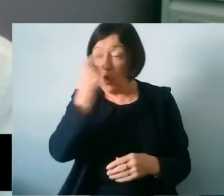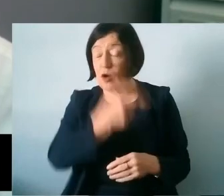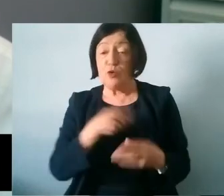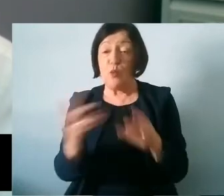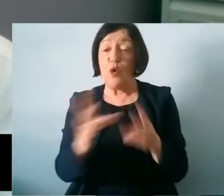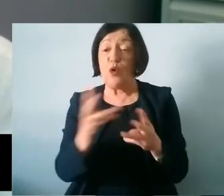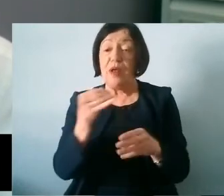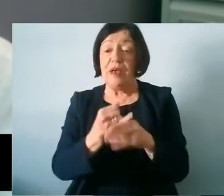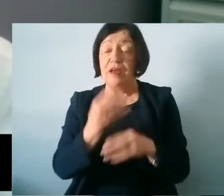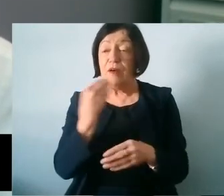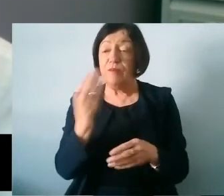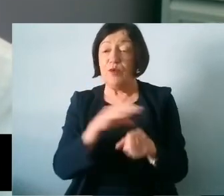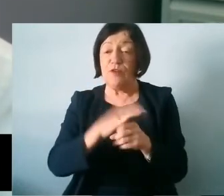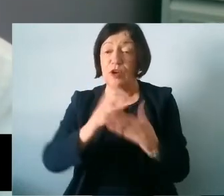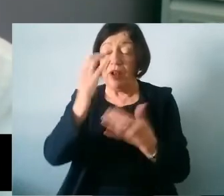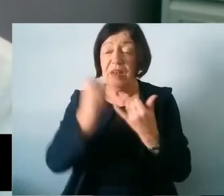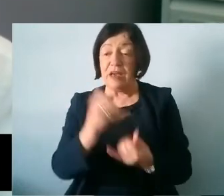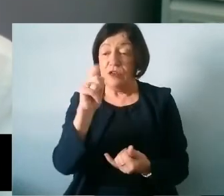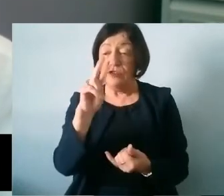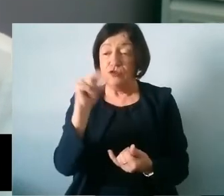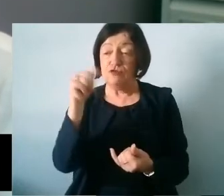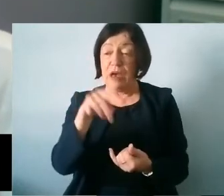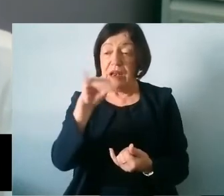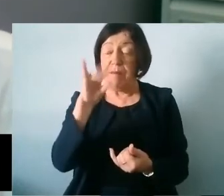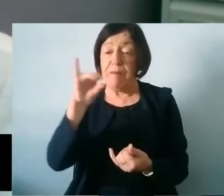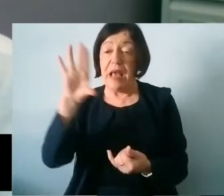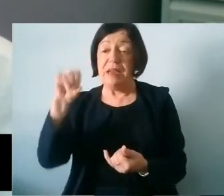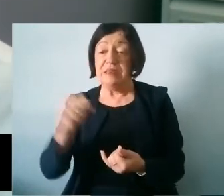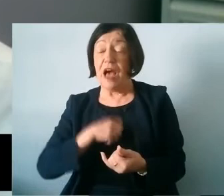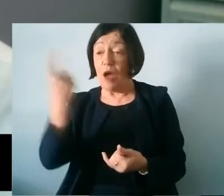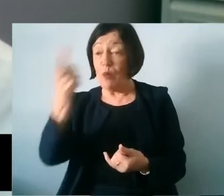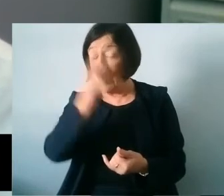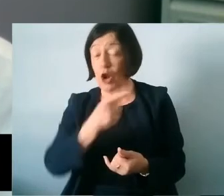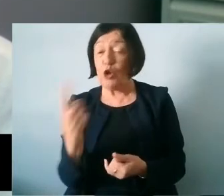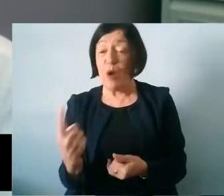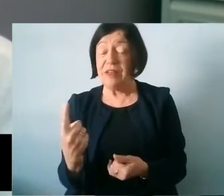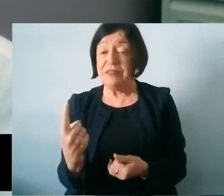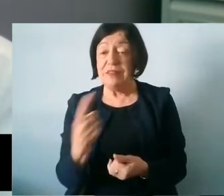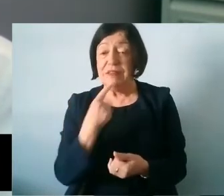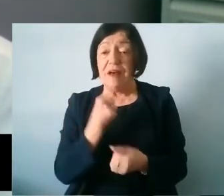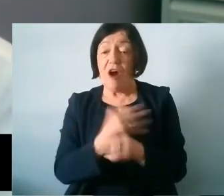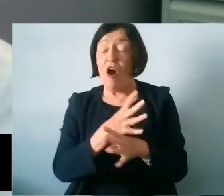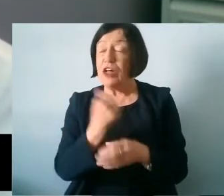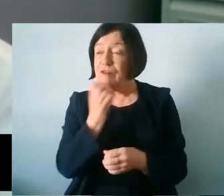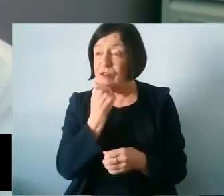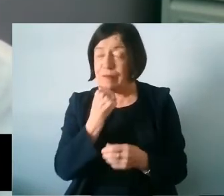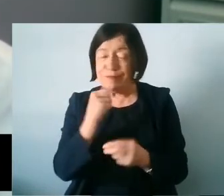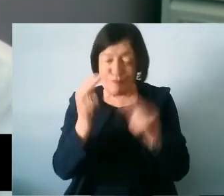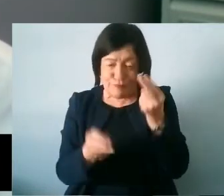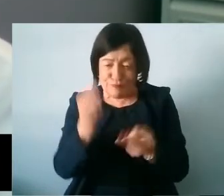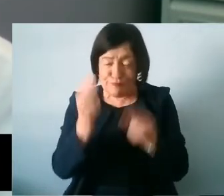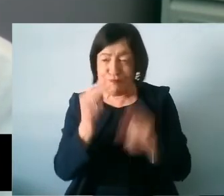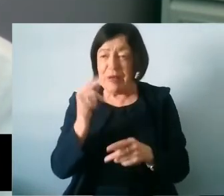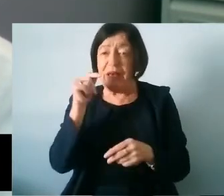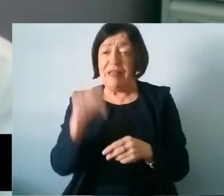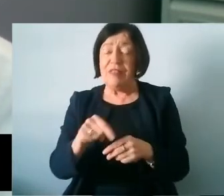in a beautiful college like Strandmillis. I'm one of the lucky ones, but all the statistics that we looked at here in Northern Ireland